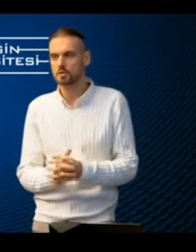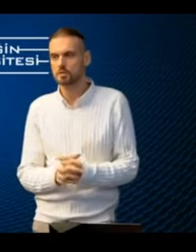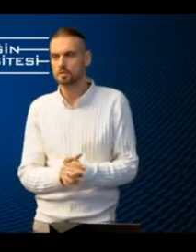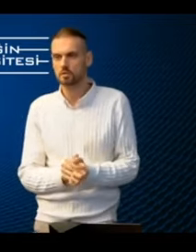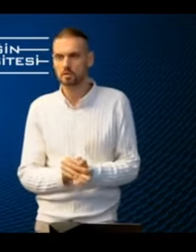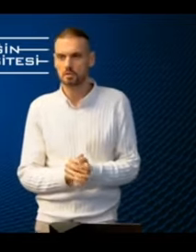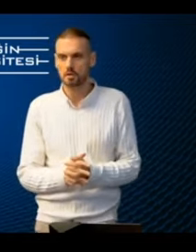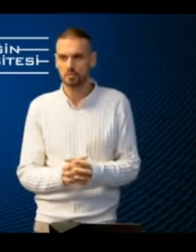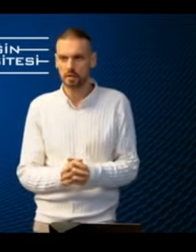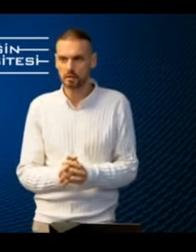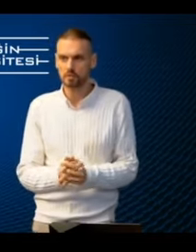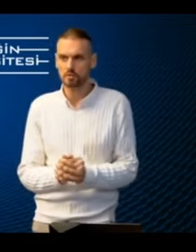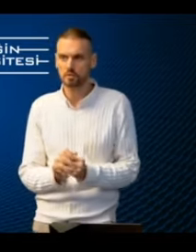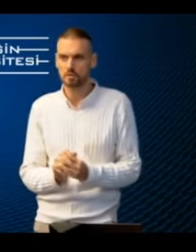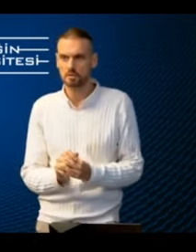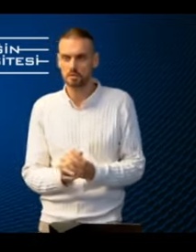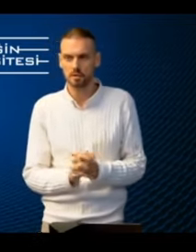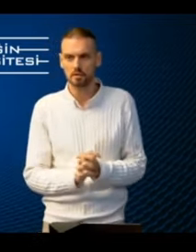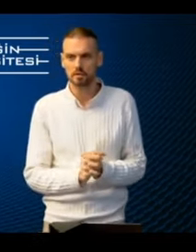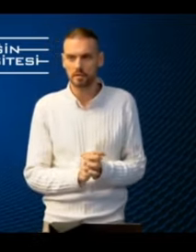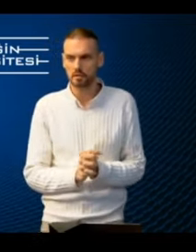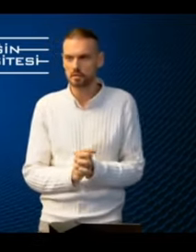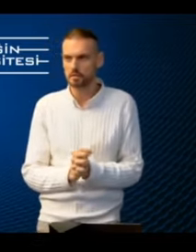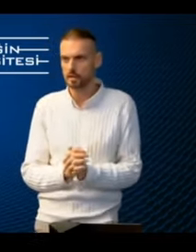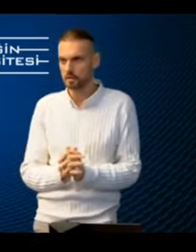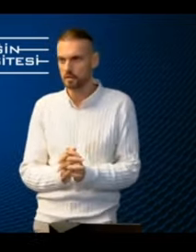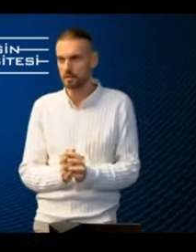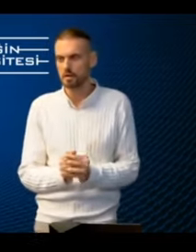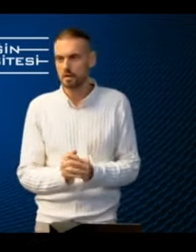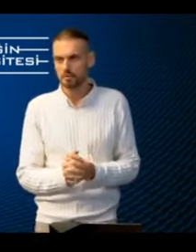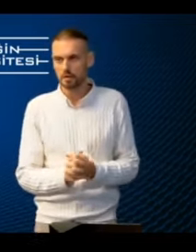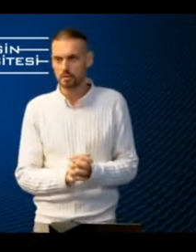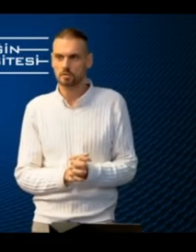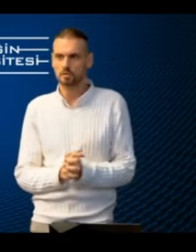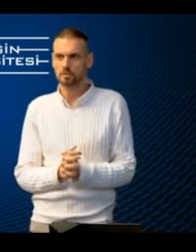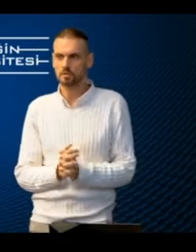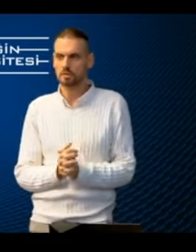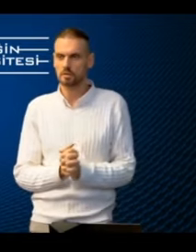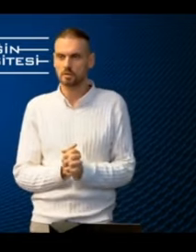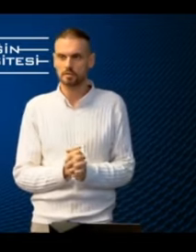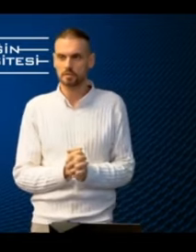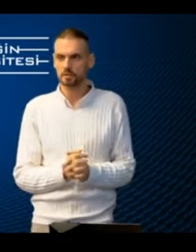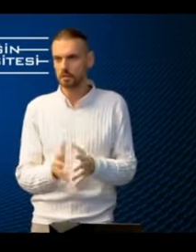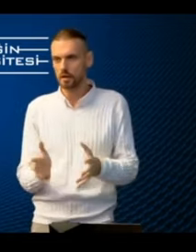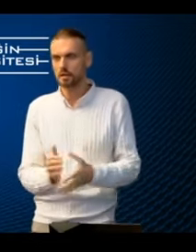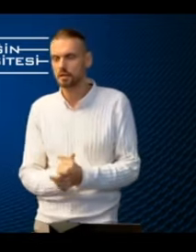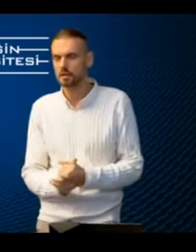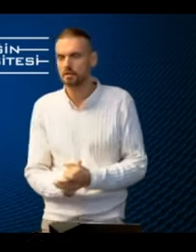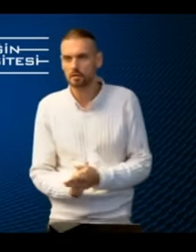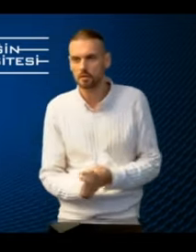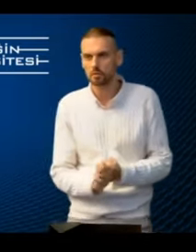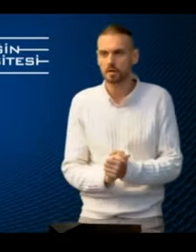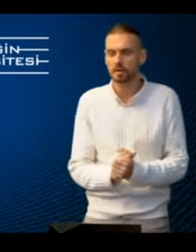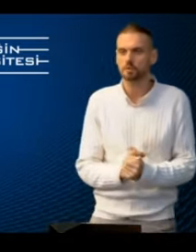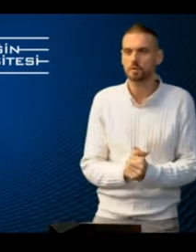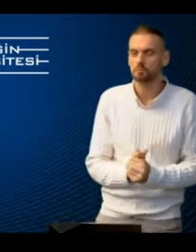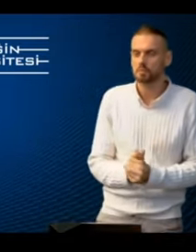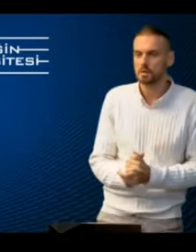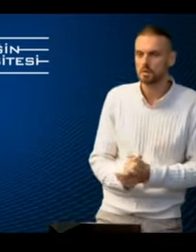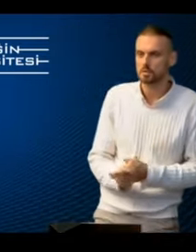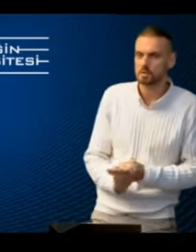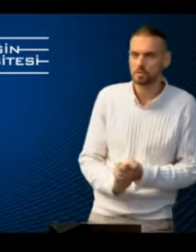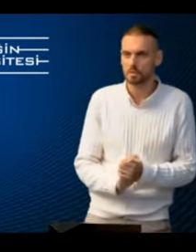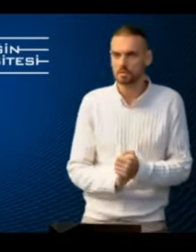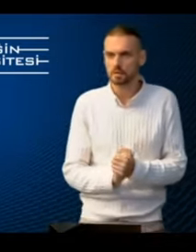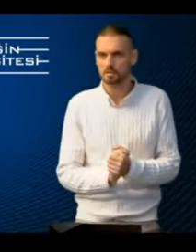educational institutions. Brede University in the Netherlands, Careria Vacational School in Finland, Haga Helia, where I come from,